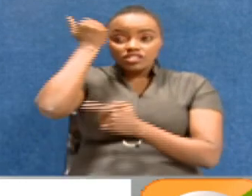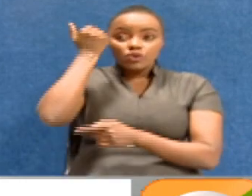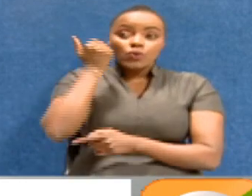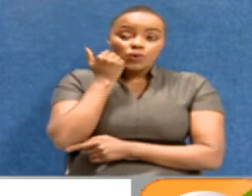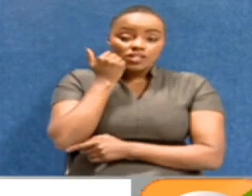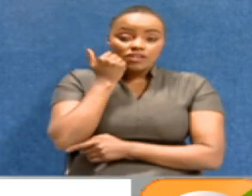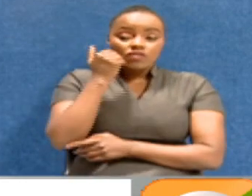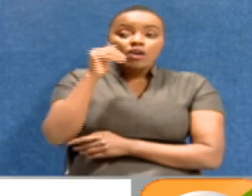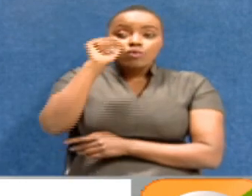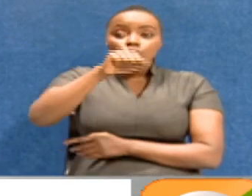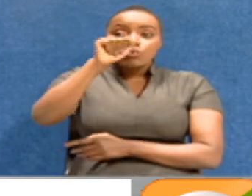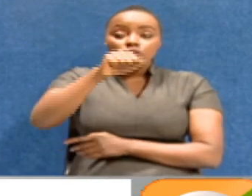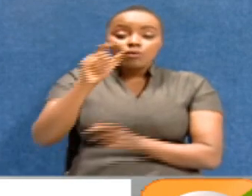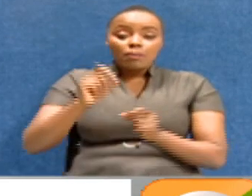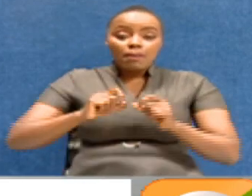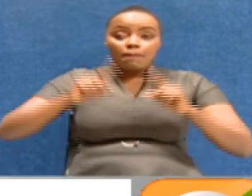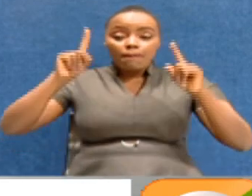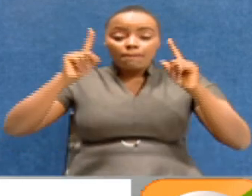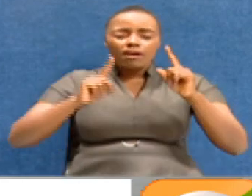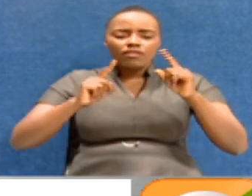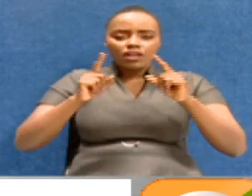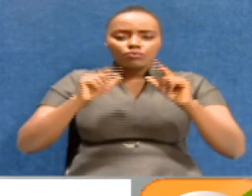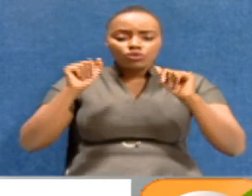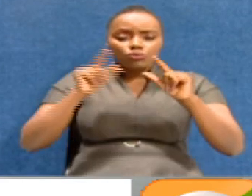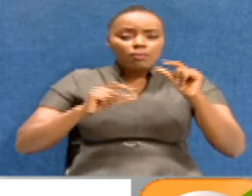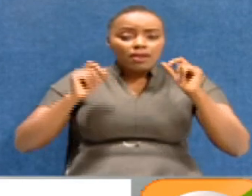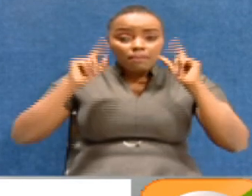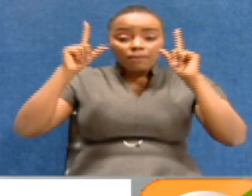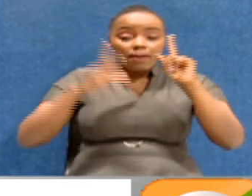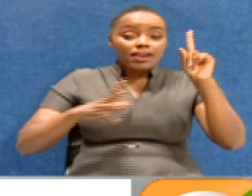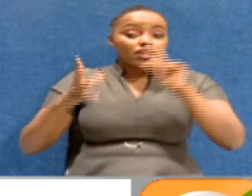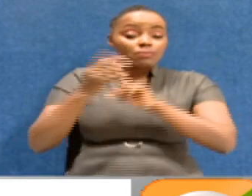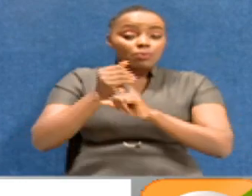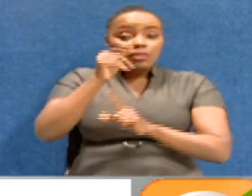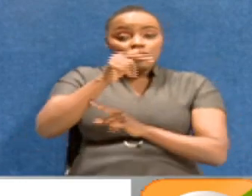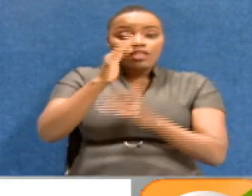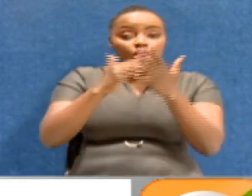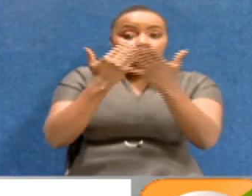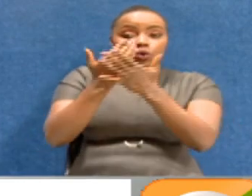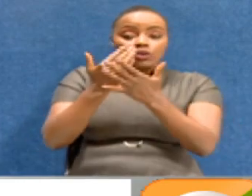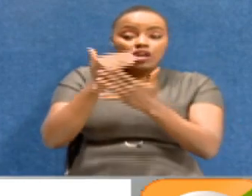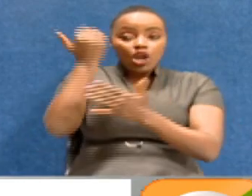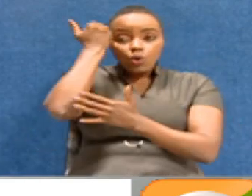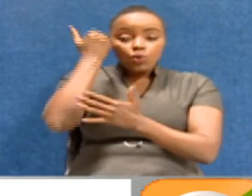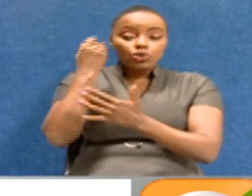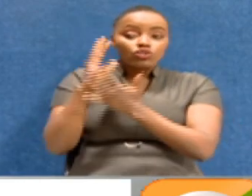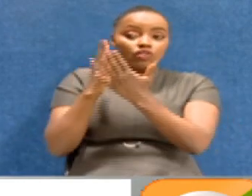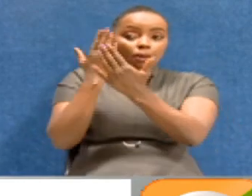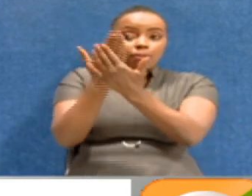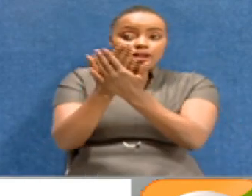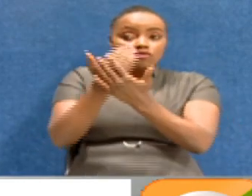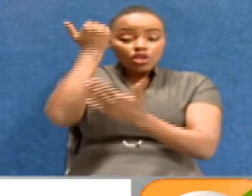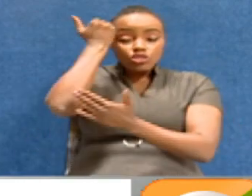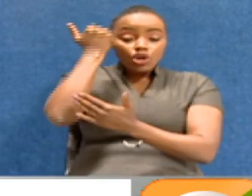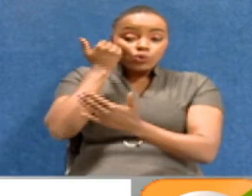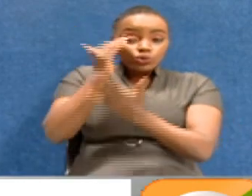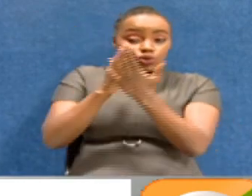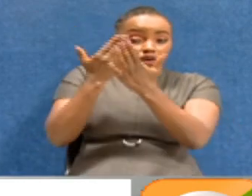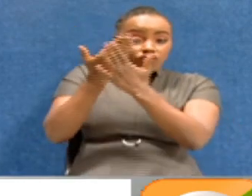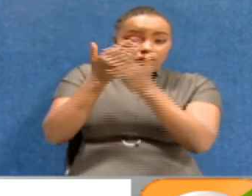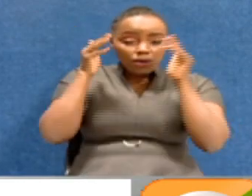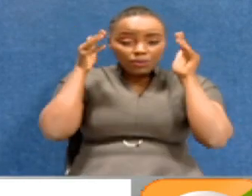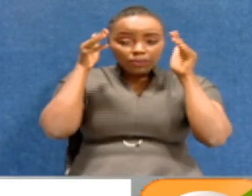can also be realized at the Court of Appeal. Then the Supreme Court can remain the way it is. All right. But for public court, the Court of Appeal also looks at